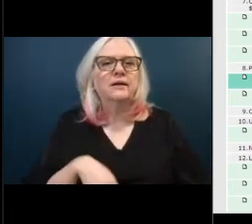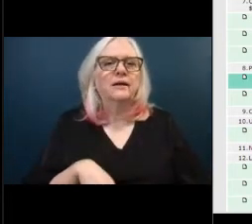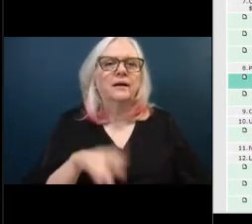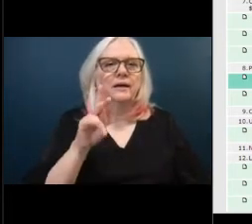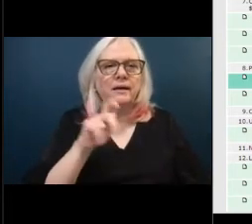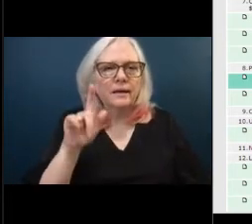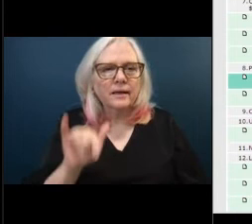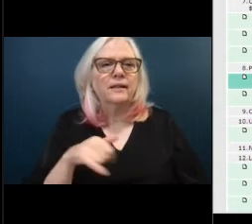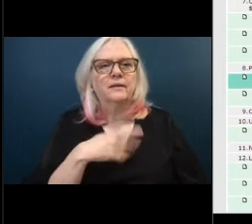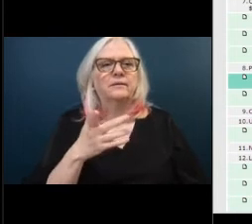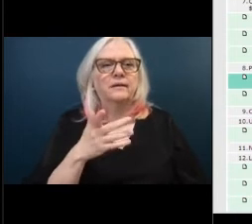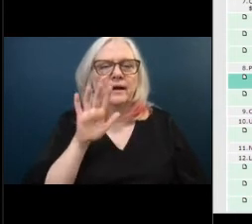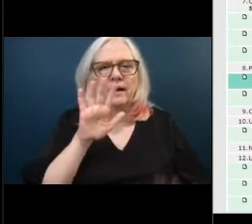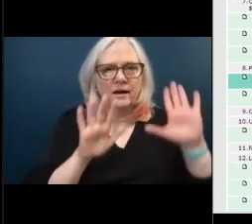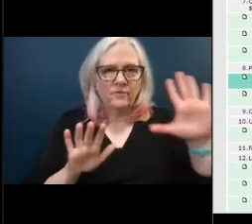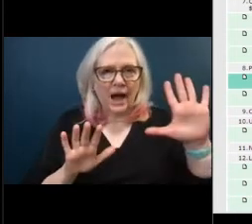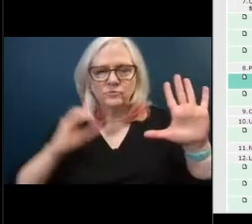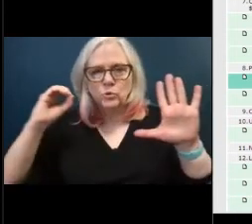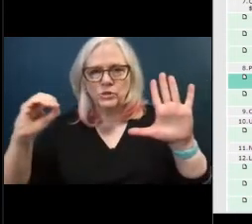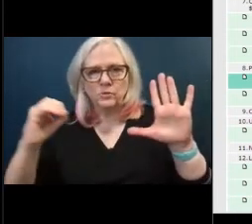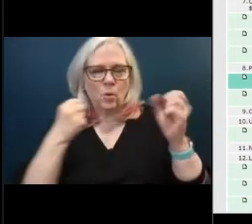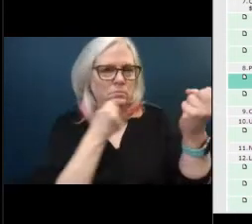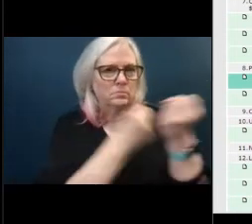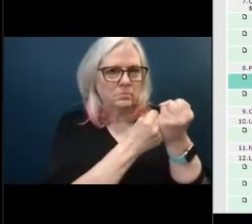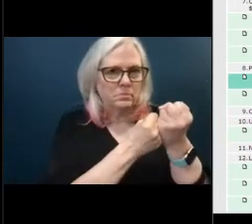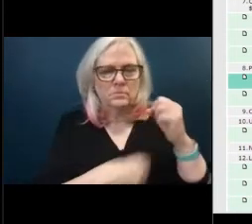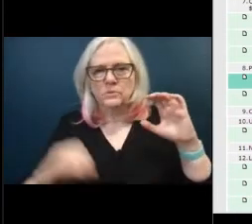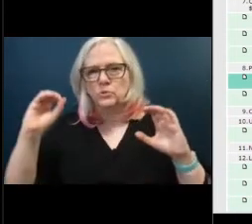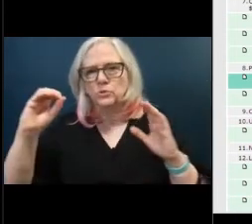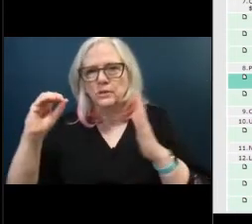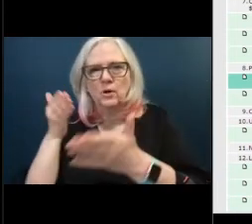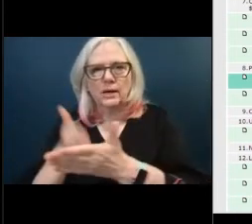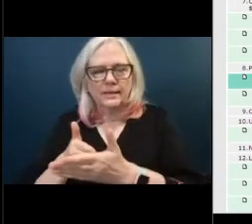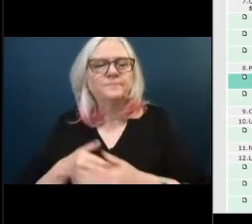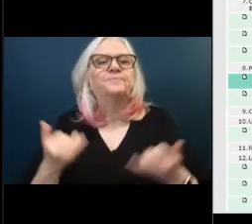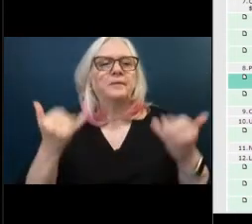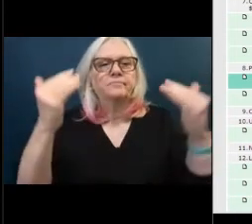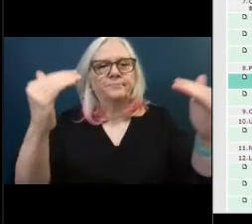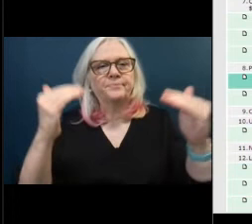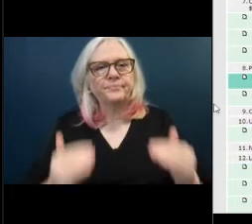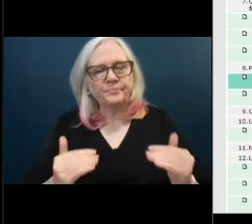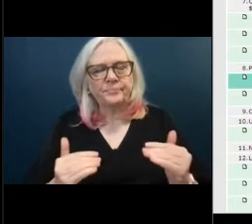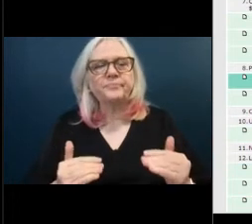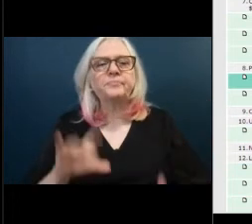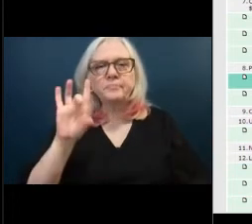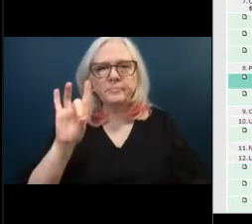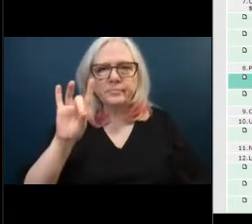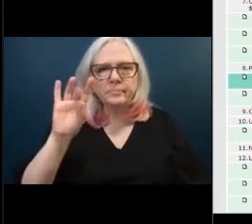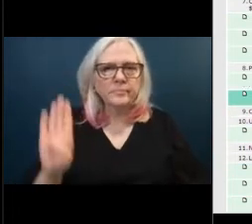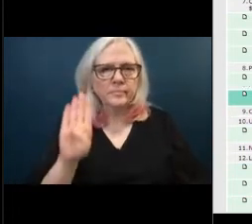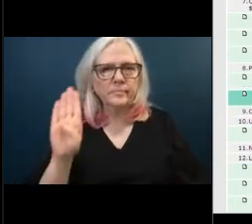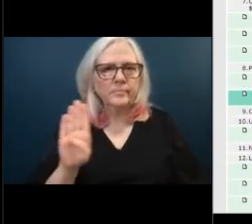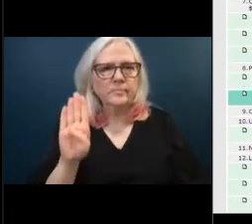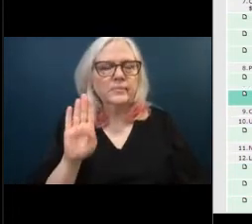yes the vote is five zero all right um the next item here is 8b this is